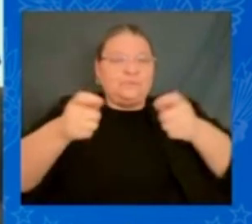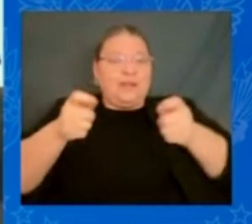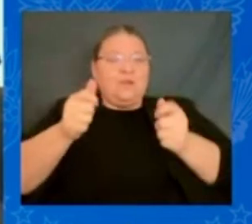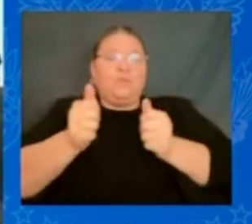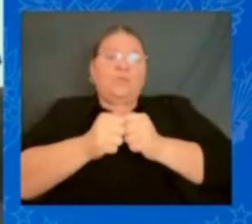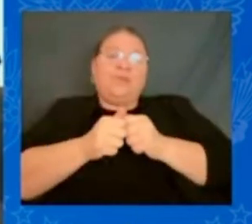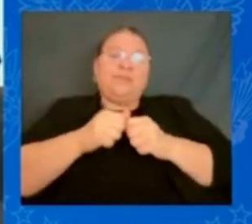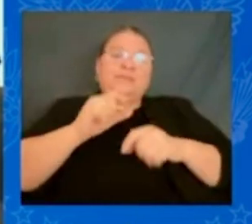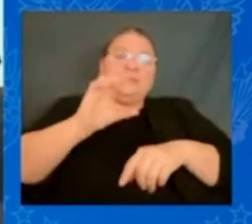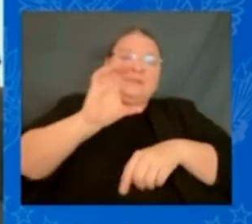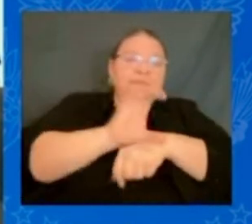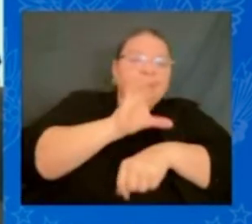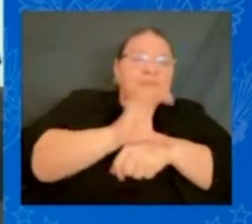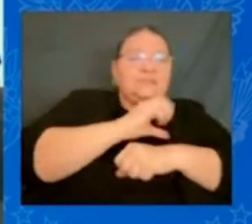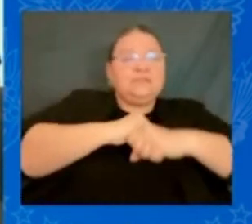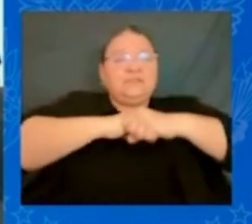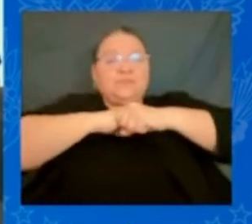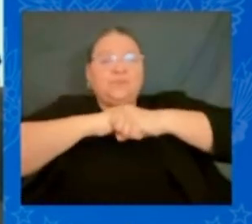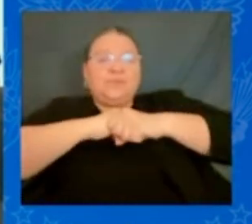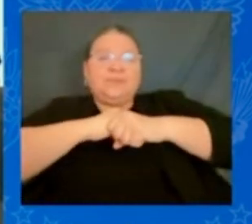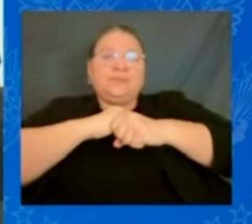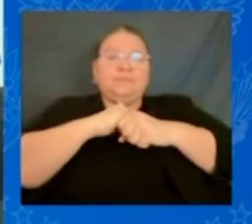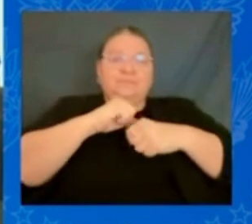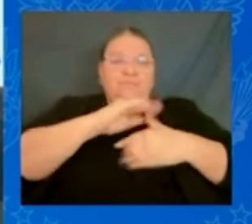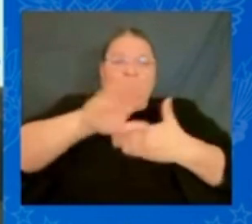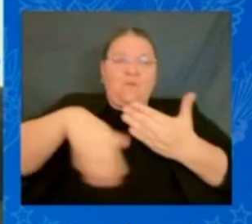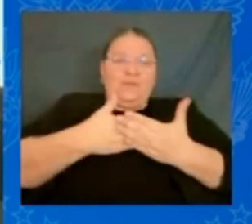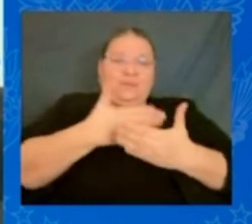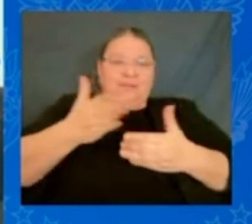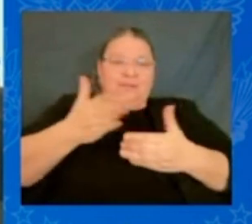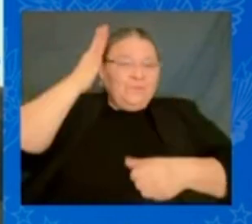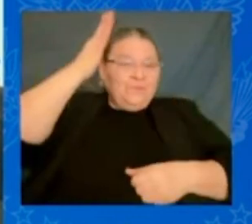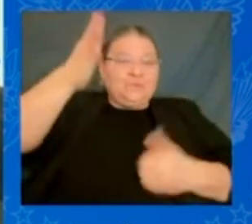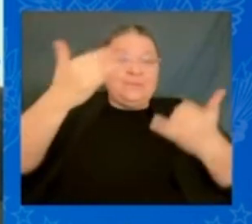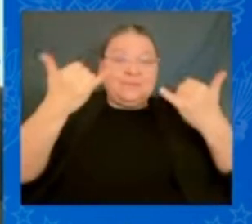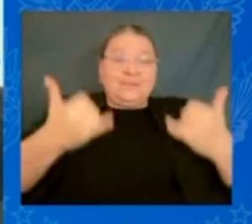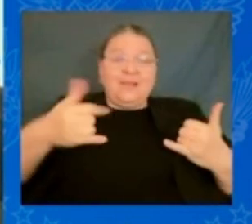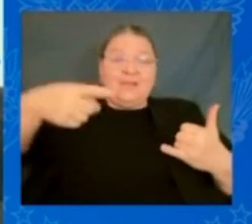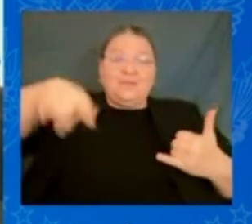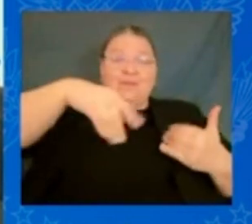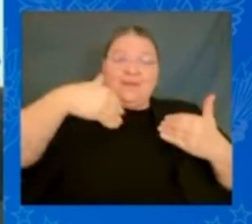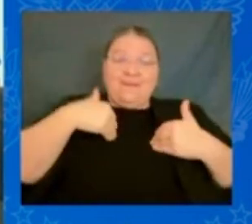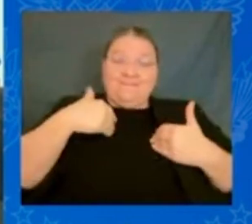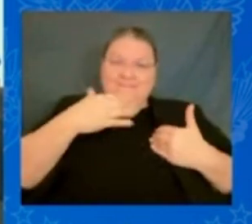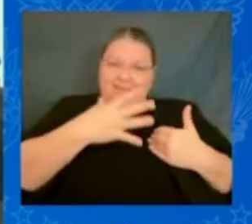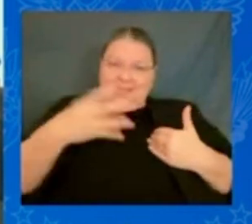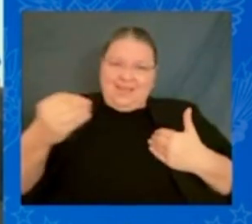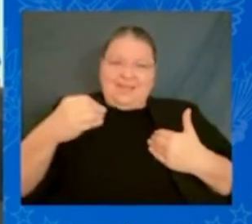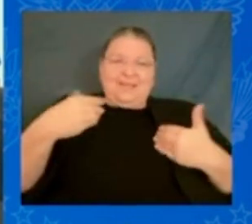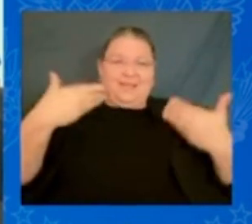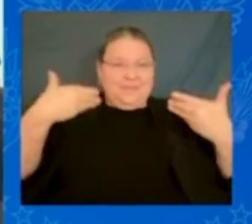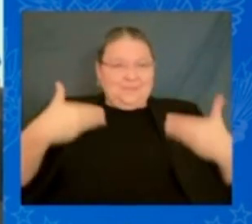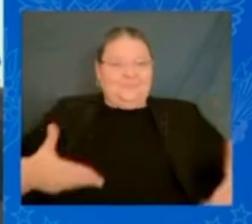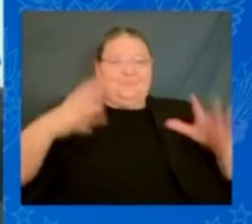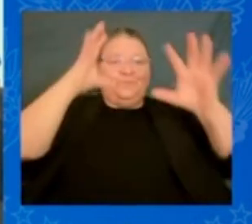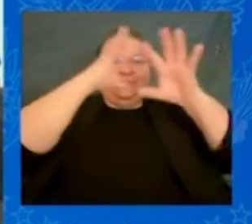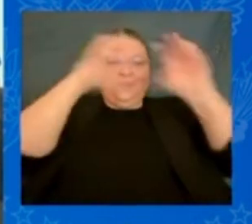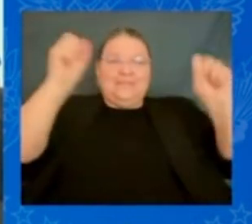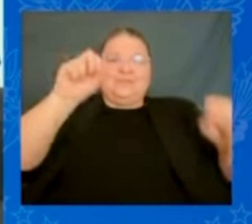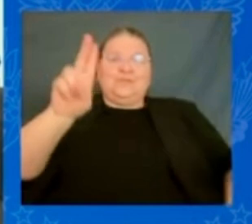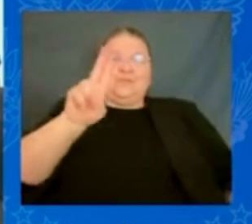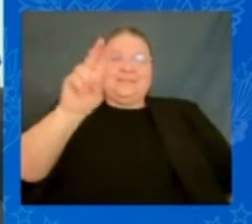Right now — now they have that. And I'm able, as the President of the United States, to afford these contracts directly there